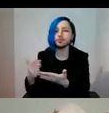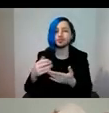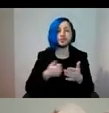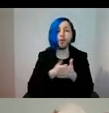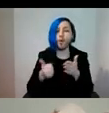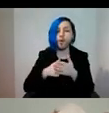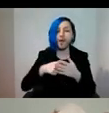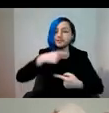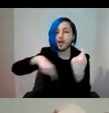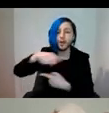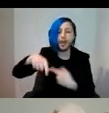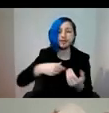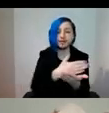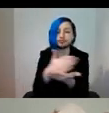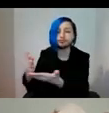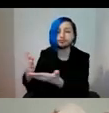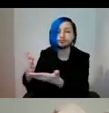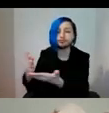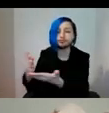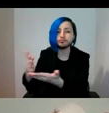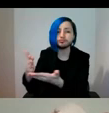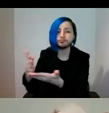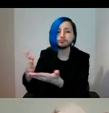processional without a final state and multi-author.